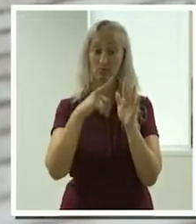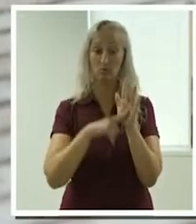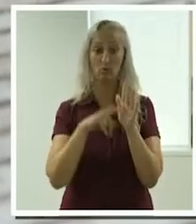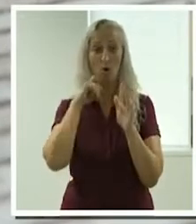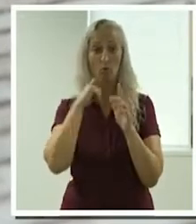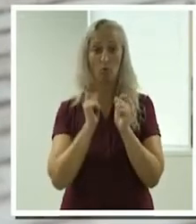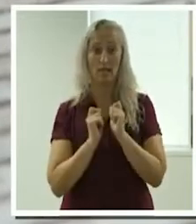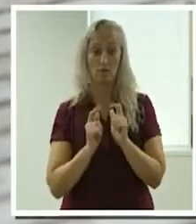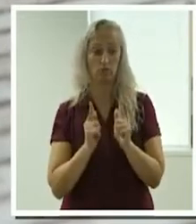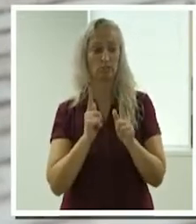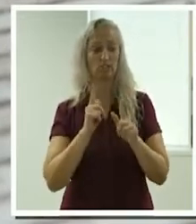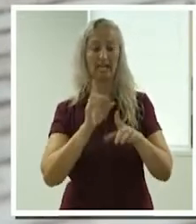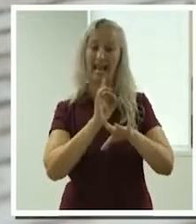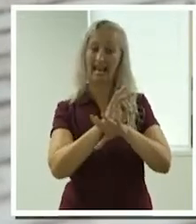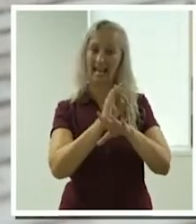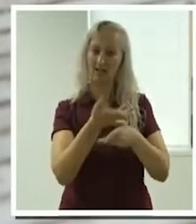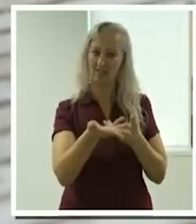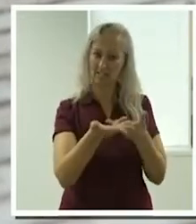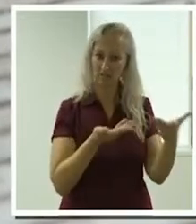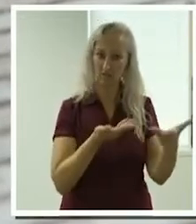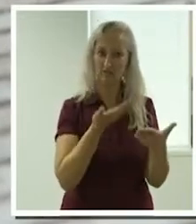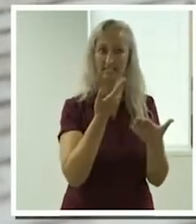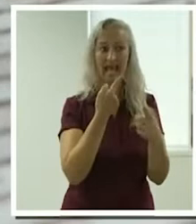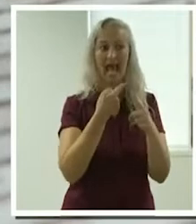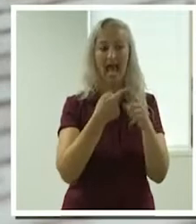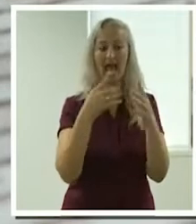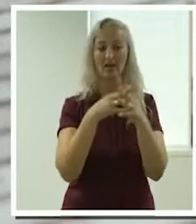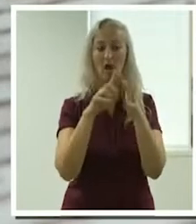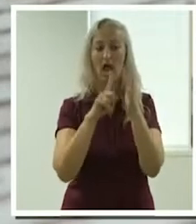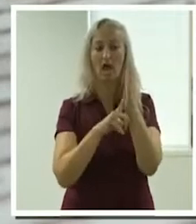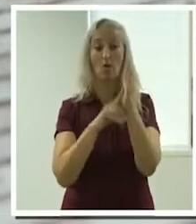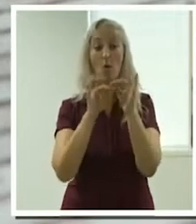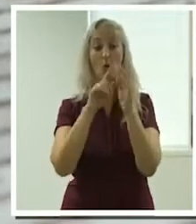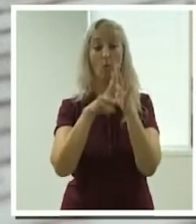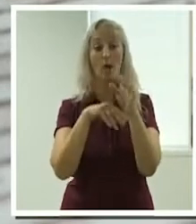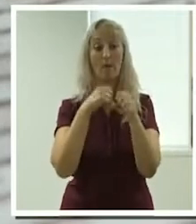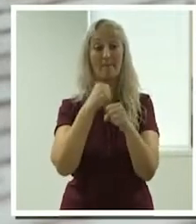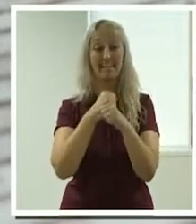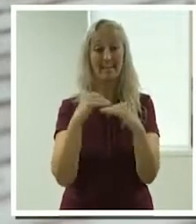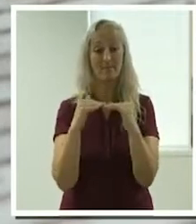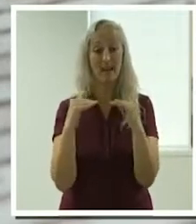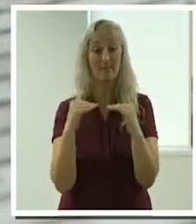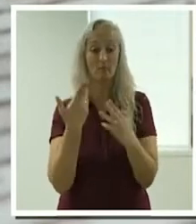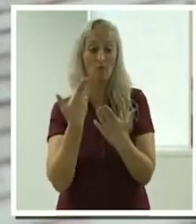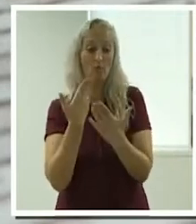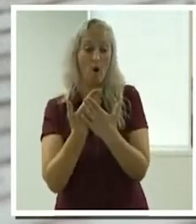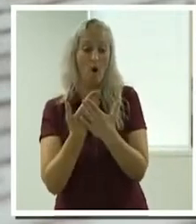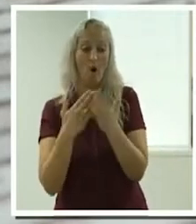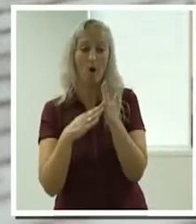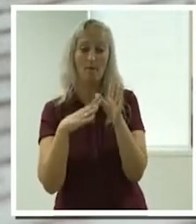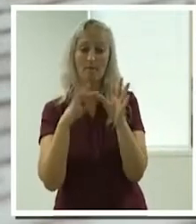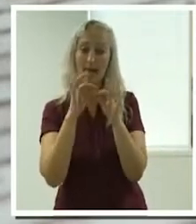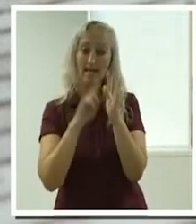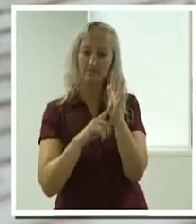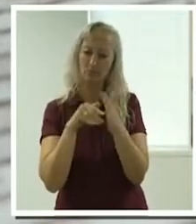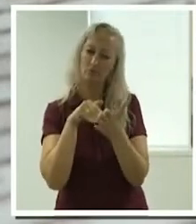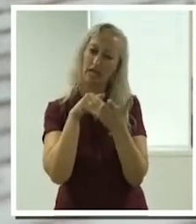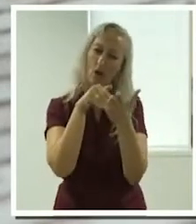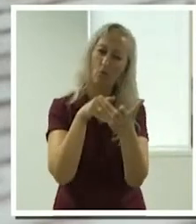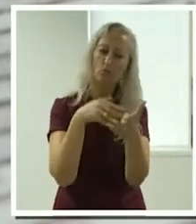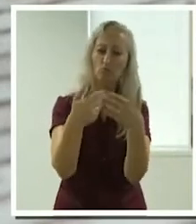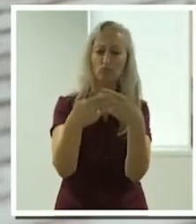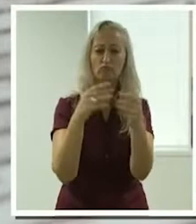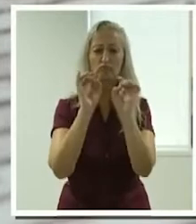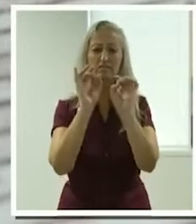services and a wellbeing platform of online tools and resources for the support provider community on Mabel to help you manage your self-care.